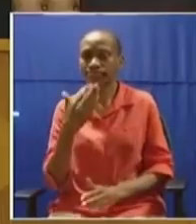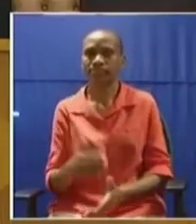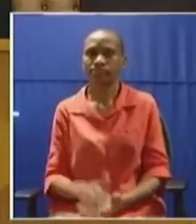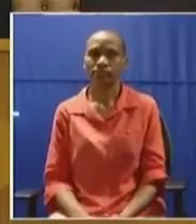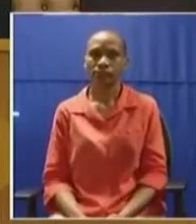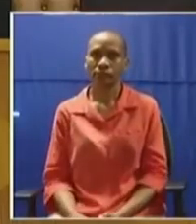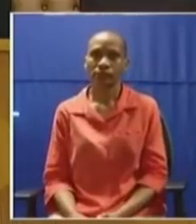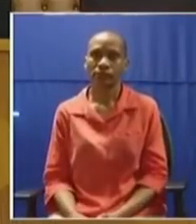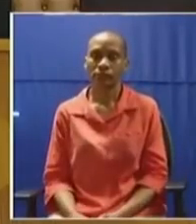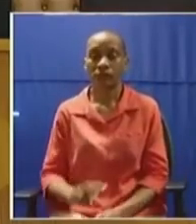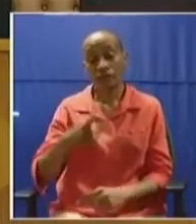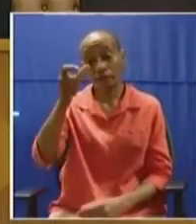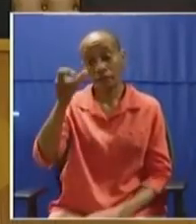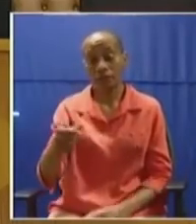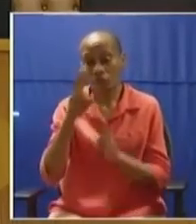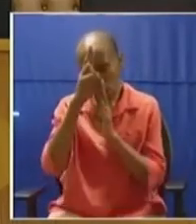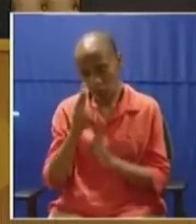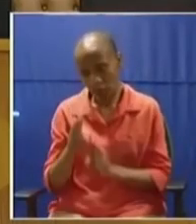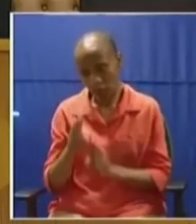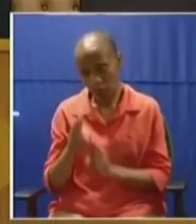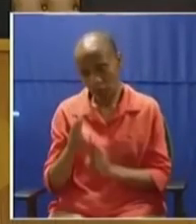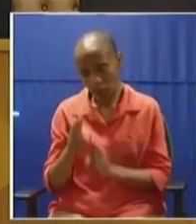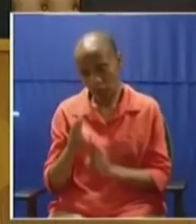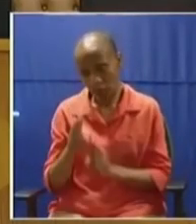The next speaker is the Honorable Lakota.